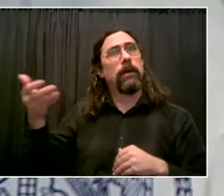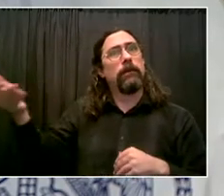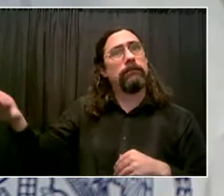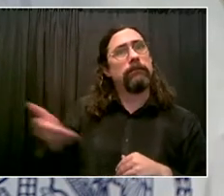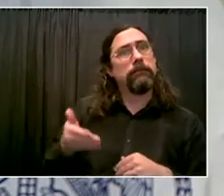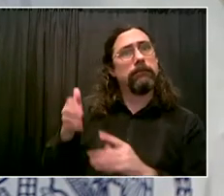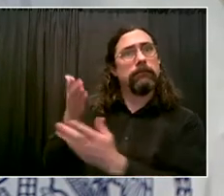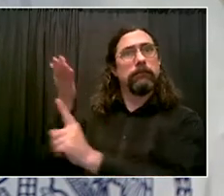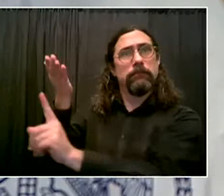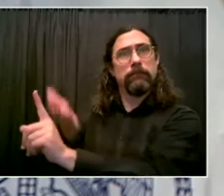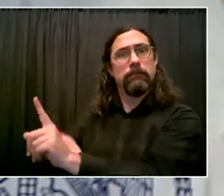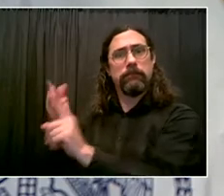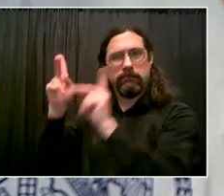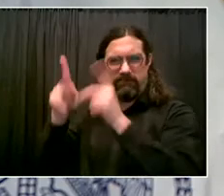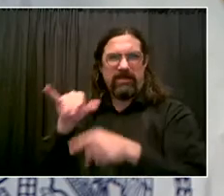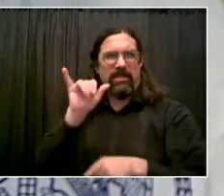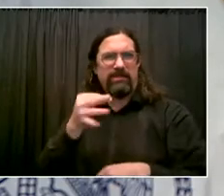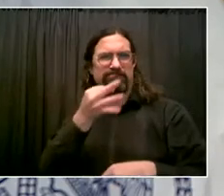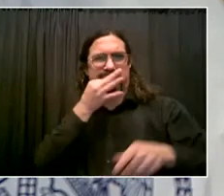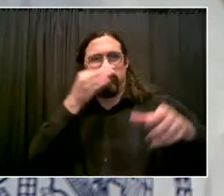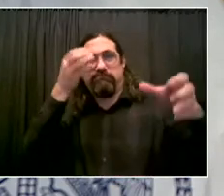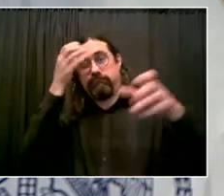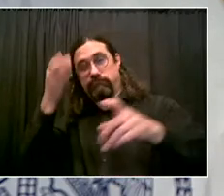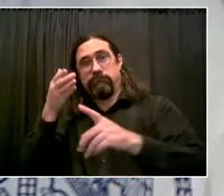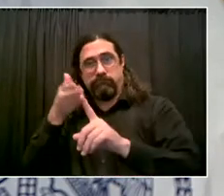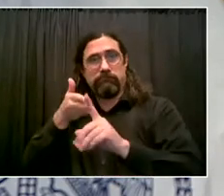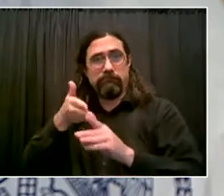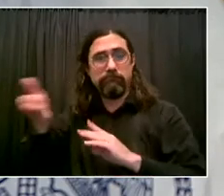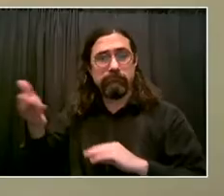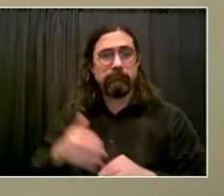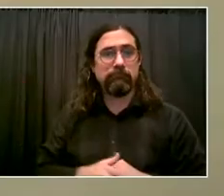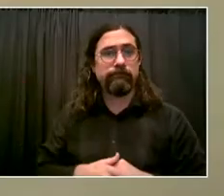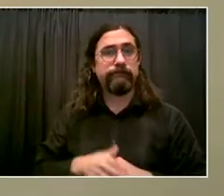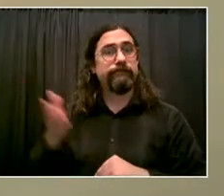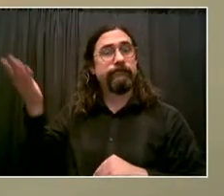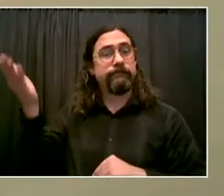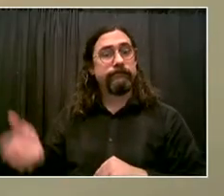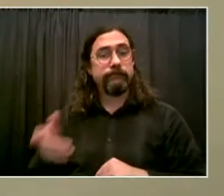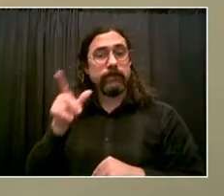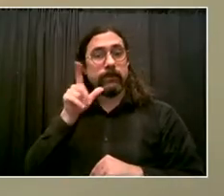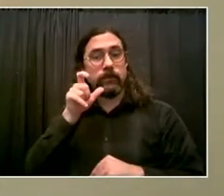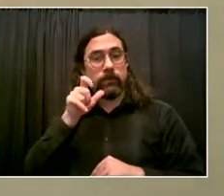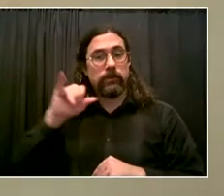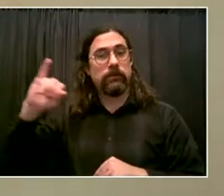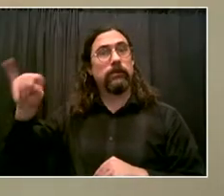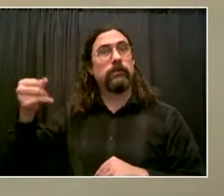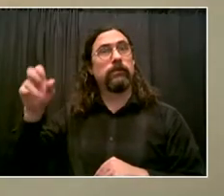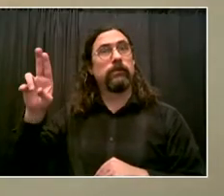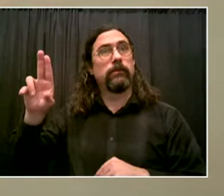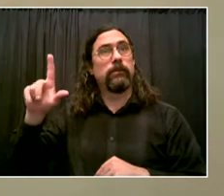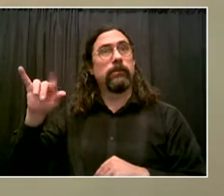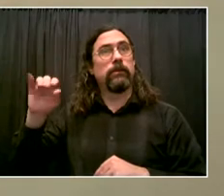you so much. It means a lot to me, Maritza. Thank you so much for your bill. That's definitely what makes all the difference in the world.